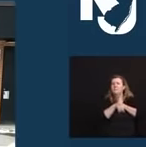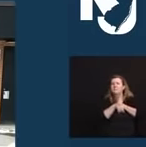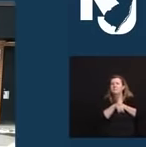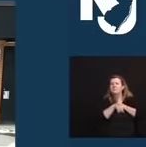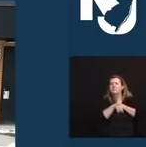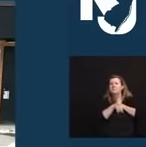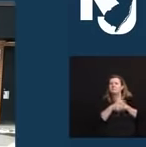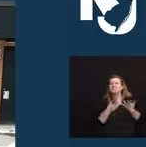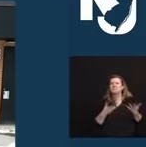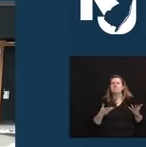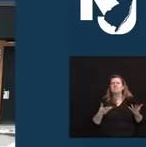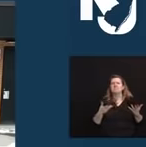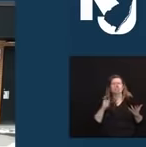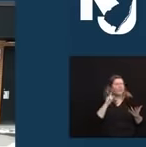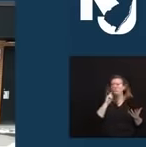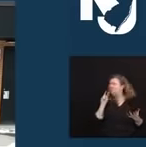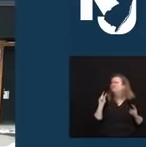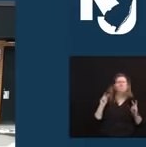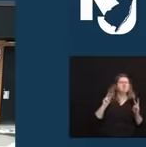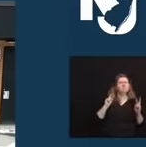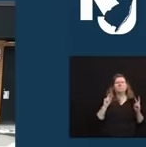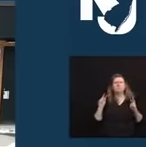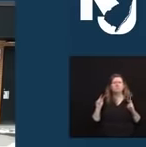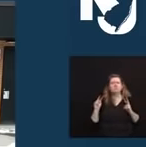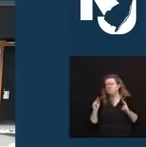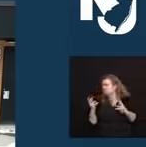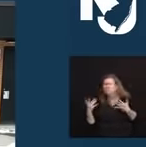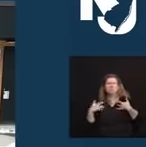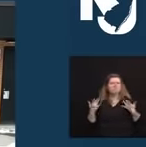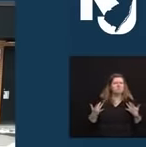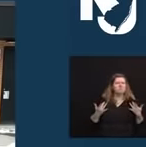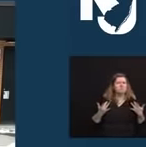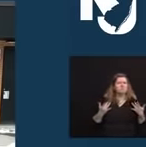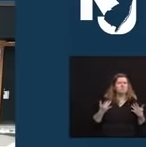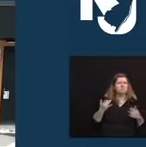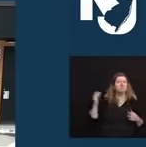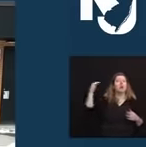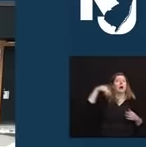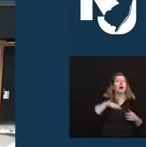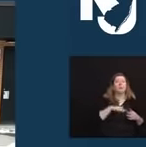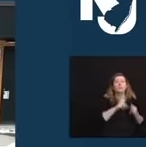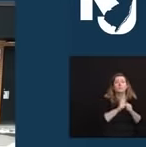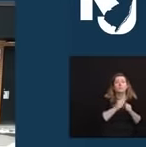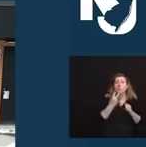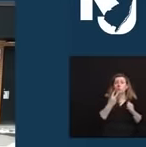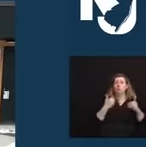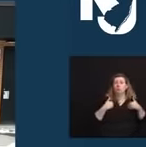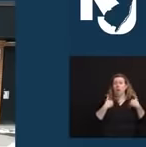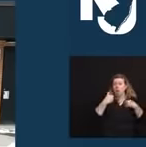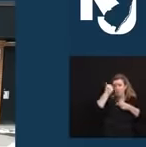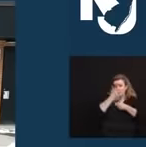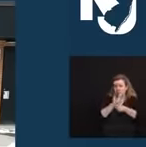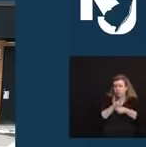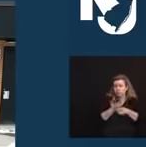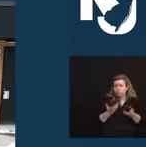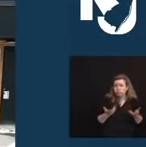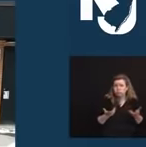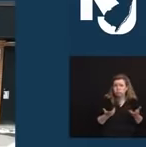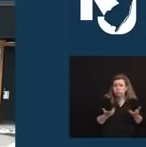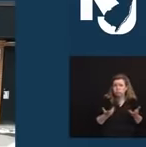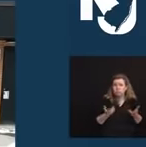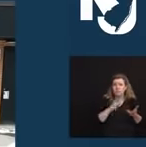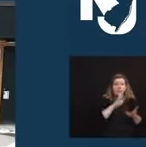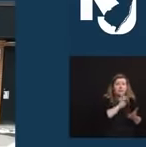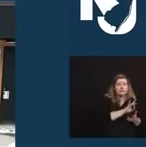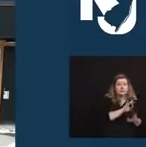something that did not sound right. And they turned in time to see a sled carrying two young siblings, a sister and brother, ages eight and